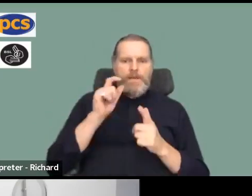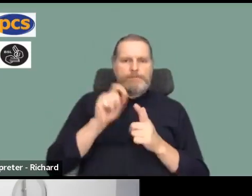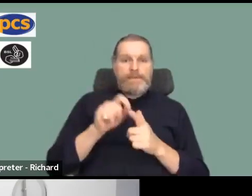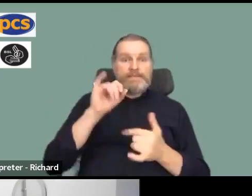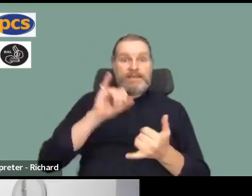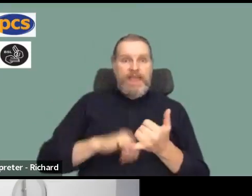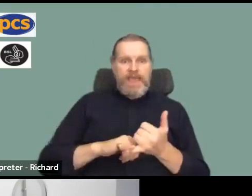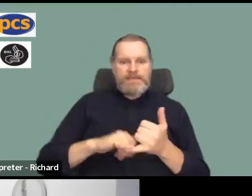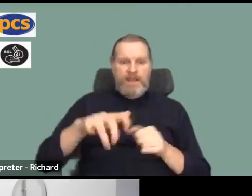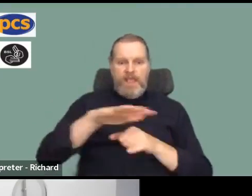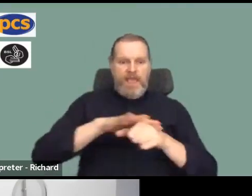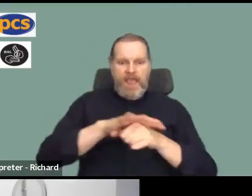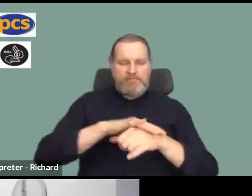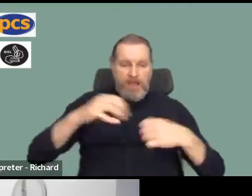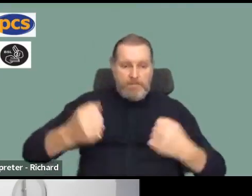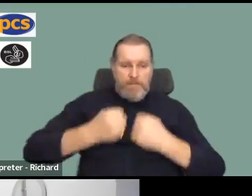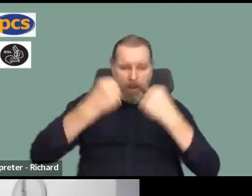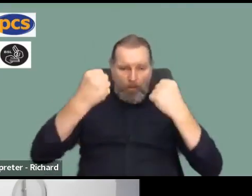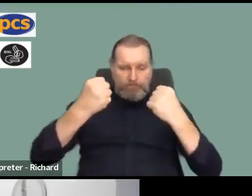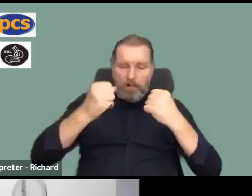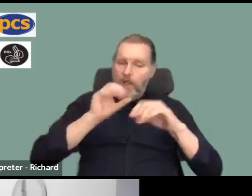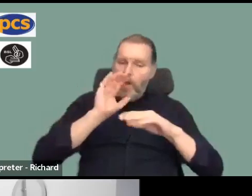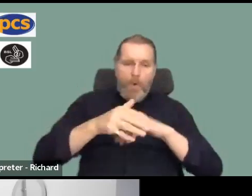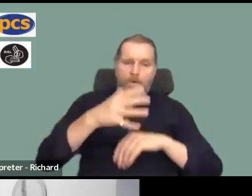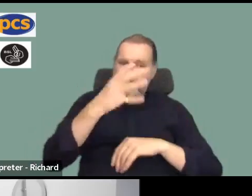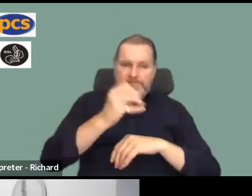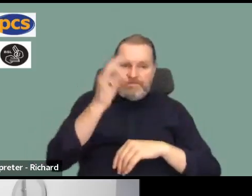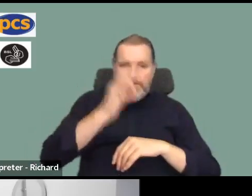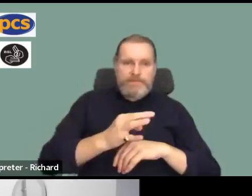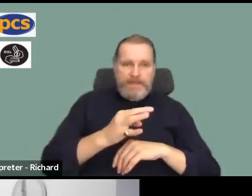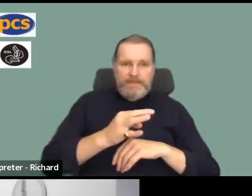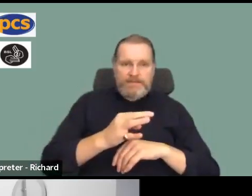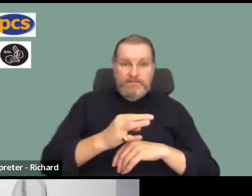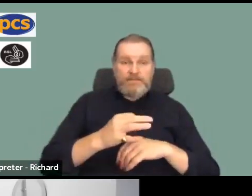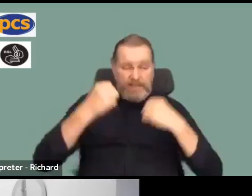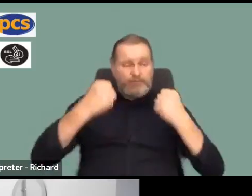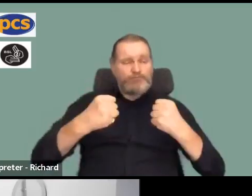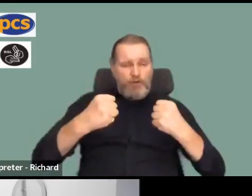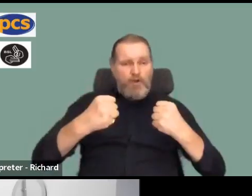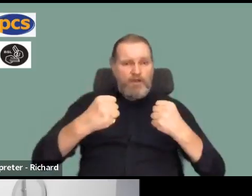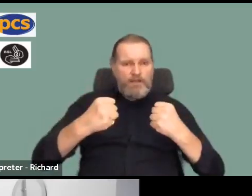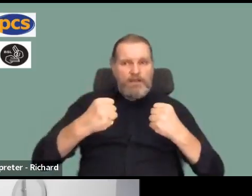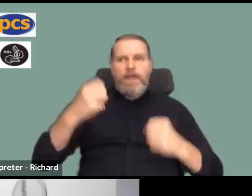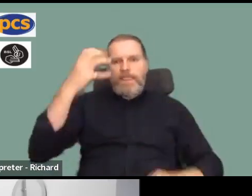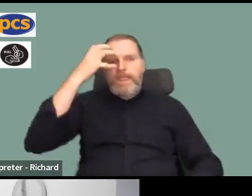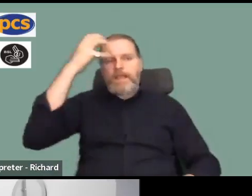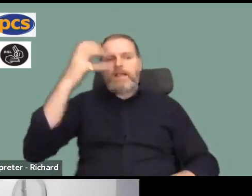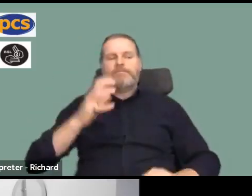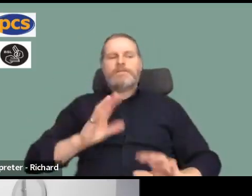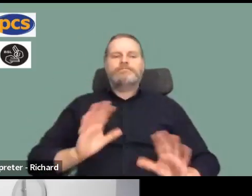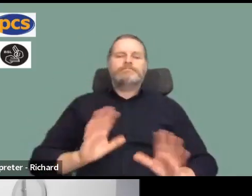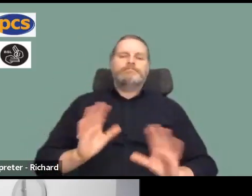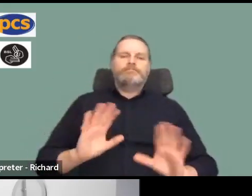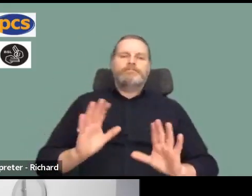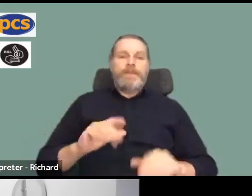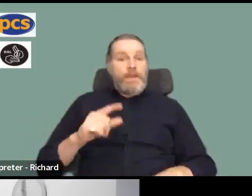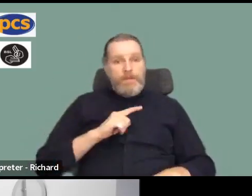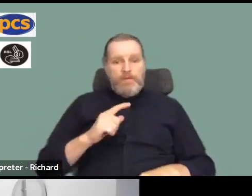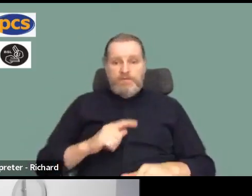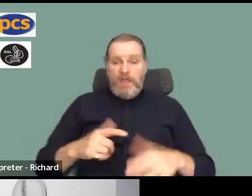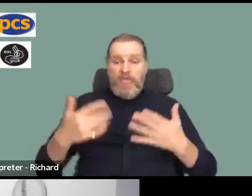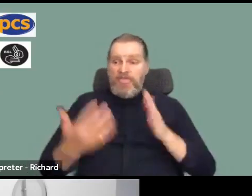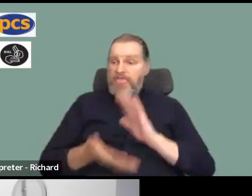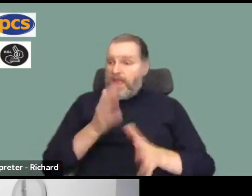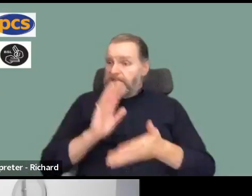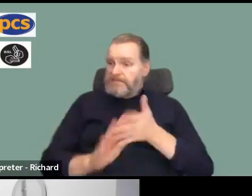you work has got over the threshold and that means the union is strong and there will be other issues coming down the track in time to